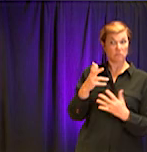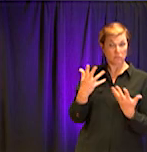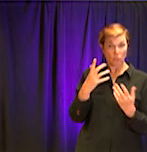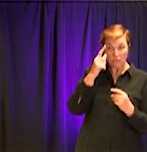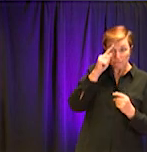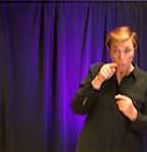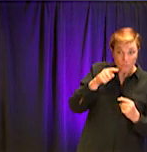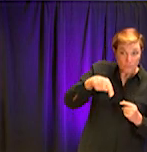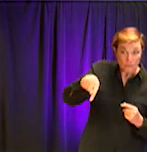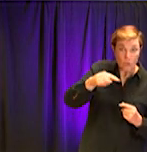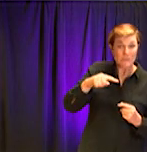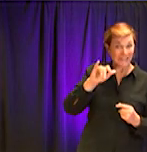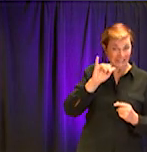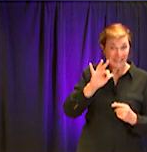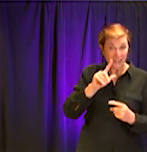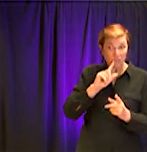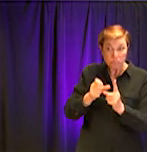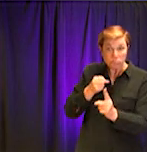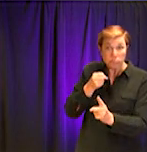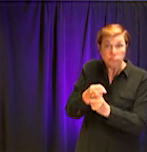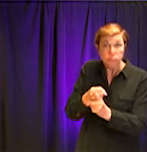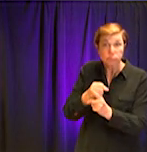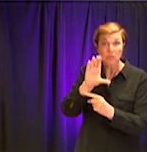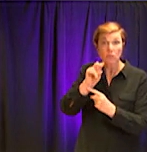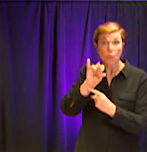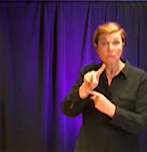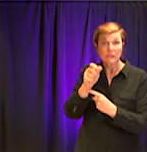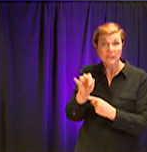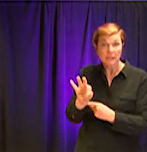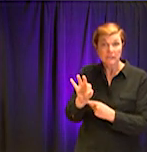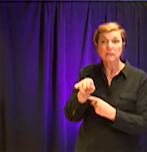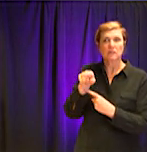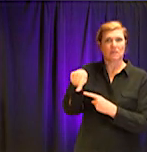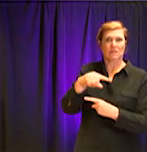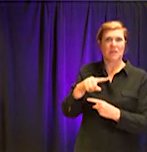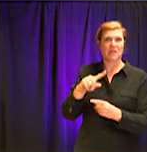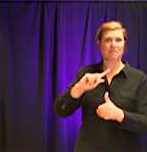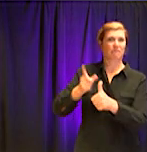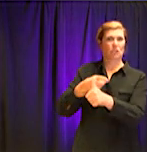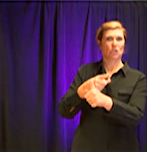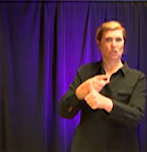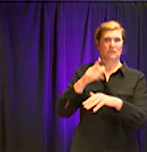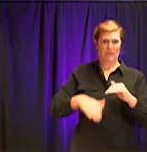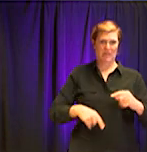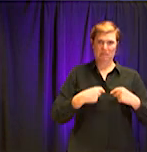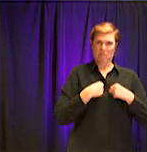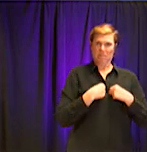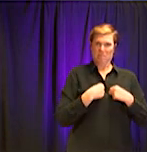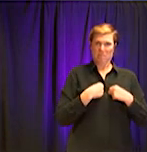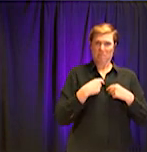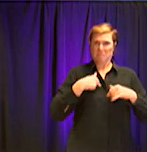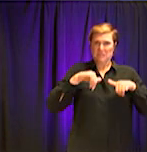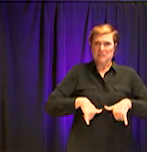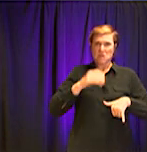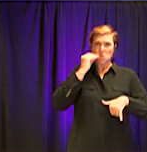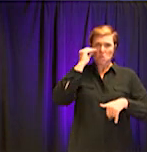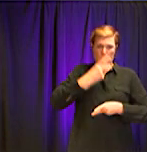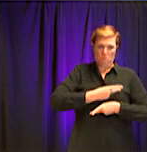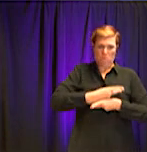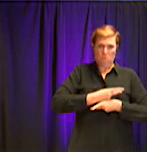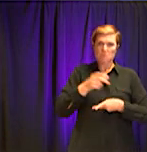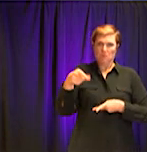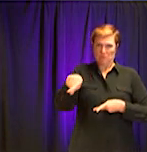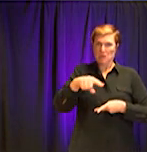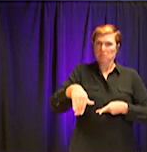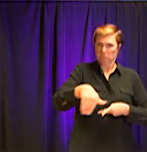that are going to need the emergency department and the hospital, um, and in some cases, intensive care units, um, we want to,